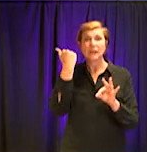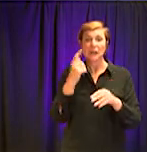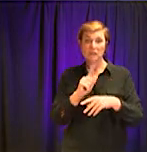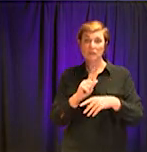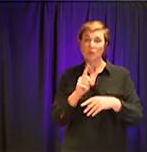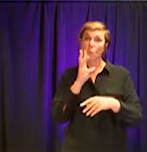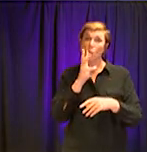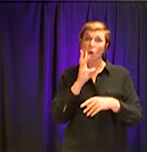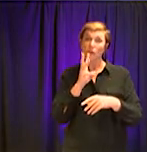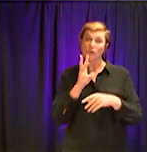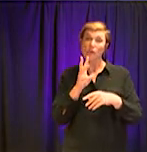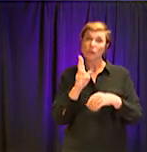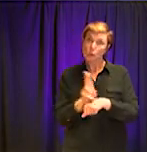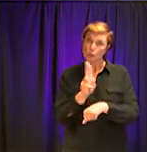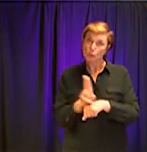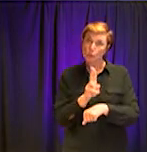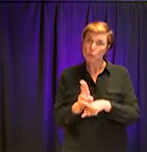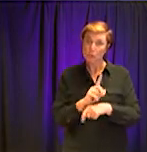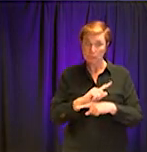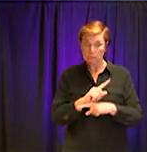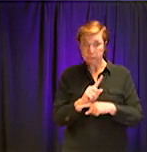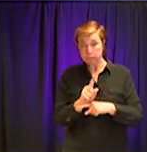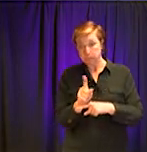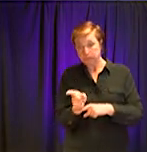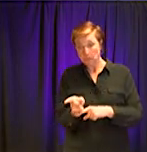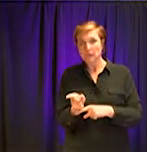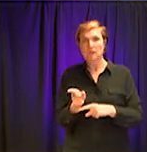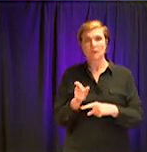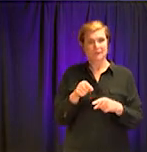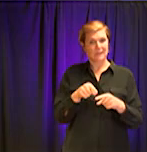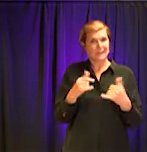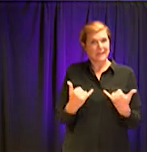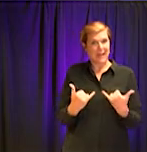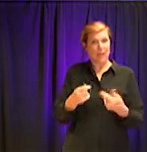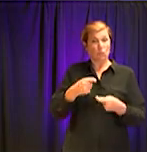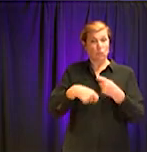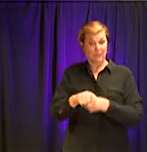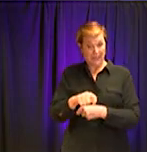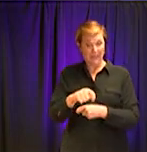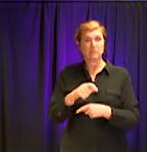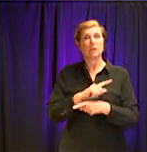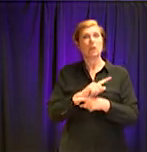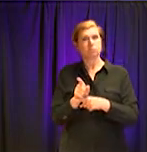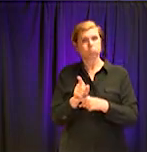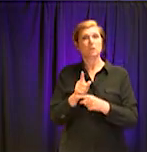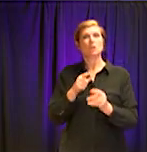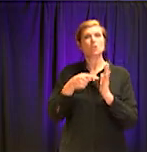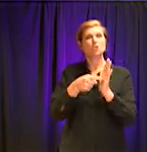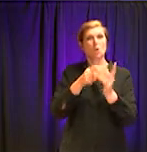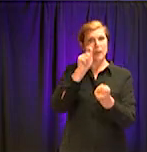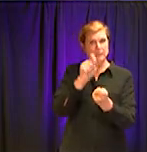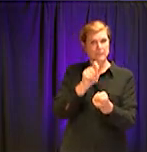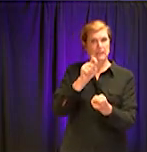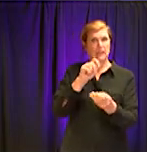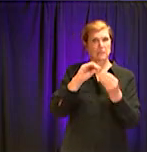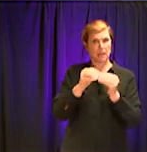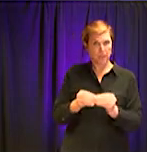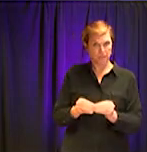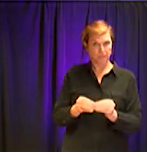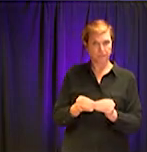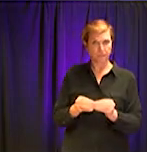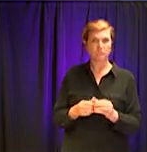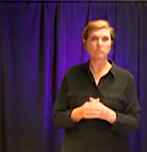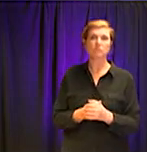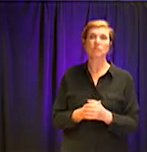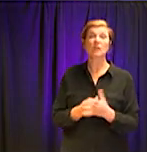consumption, and we're replacing, in many instances, manual meters with meters that will actually telephonically